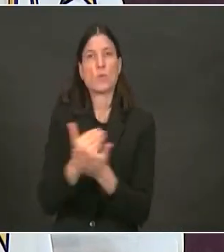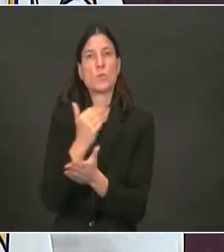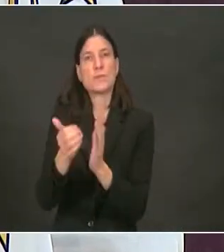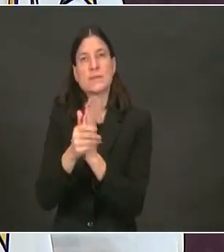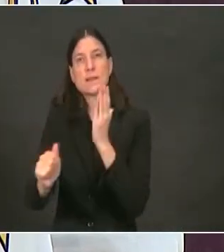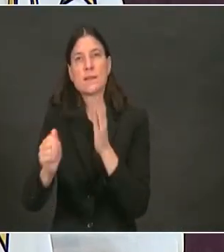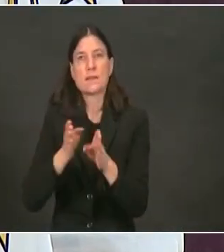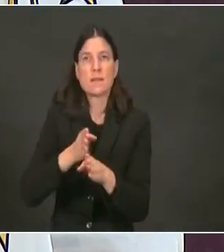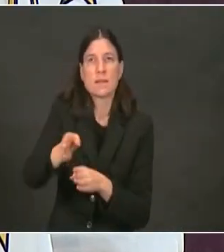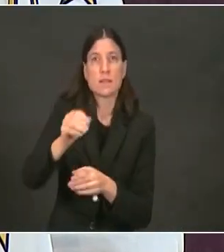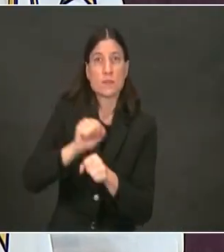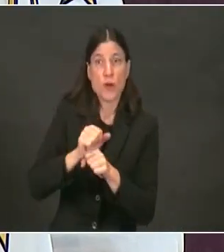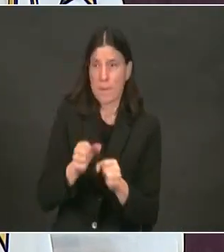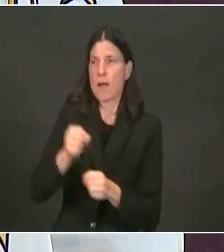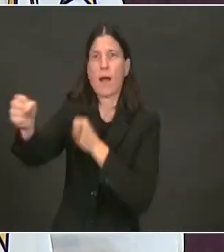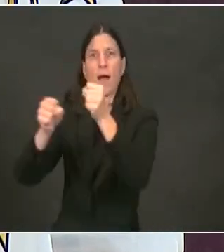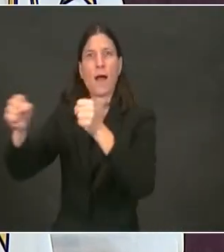a job.